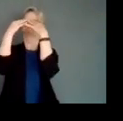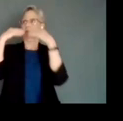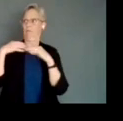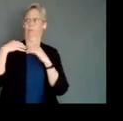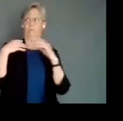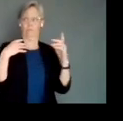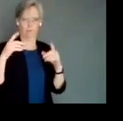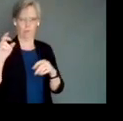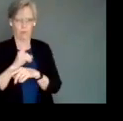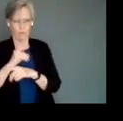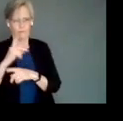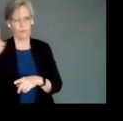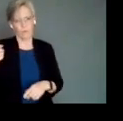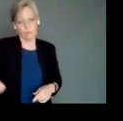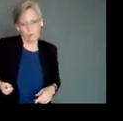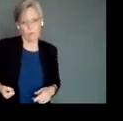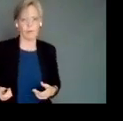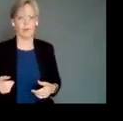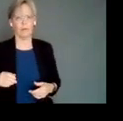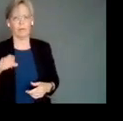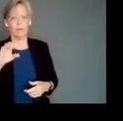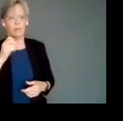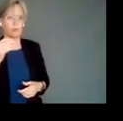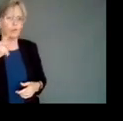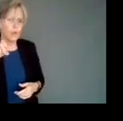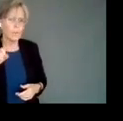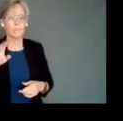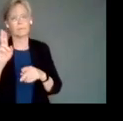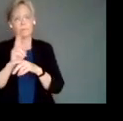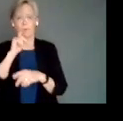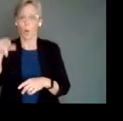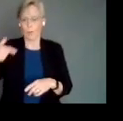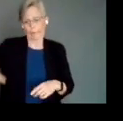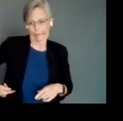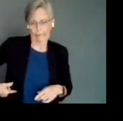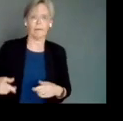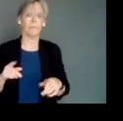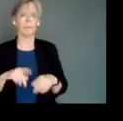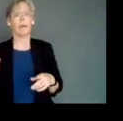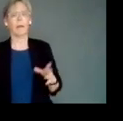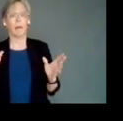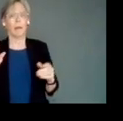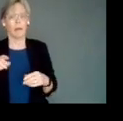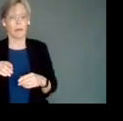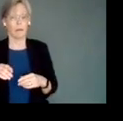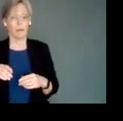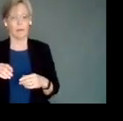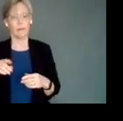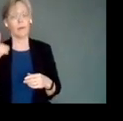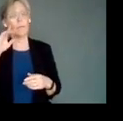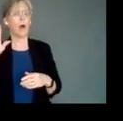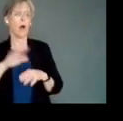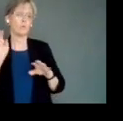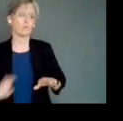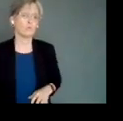that you have to use things like sharps. Sharps are needles by the way. Other, if you're on tour with people or you might have audience people,